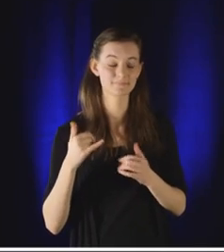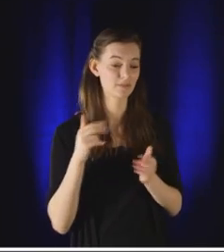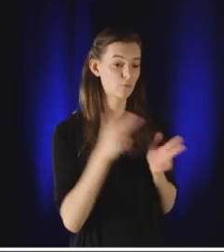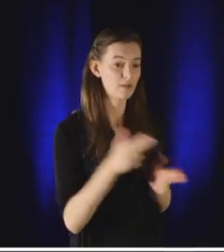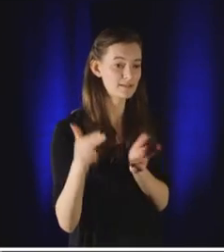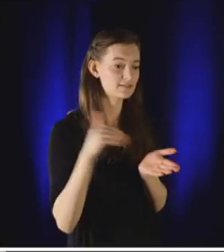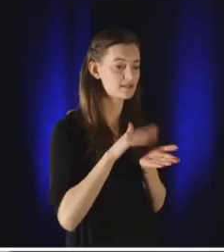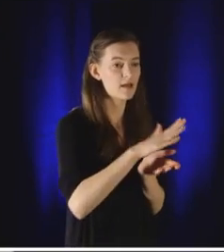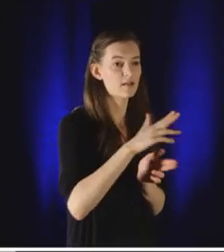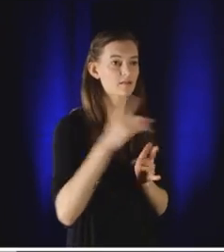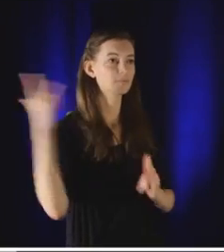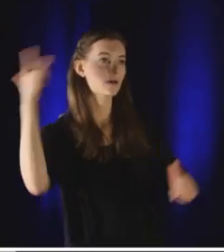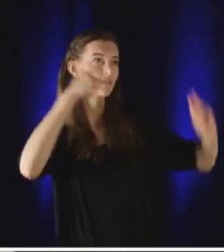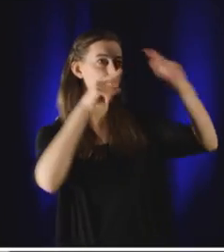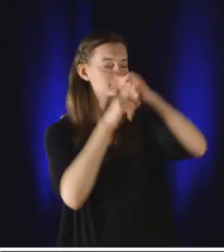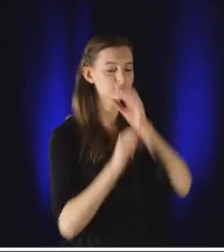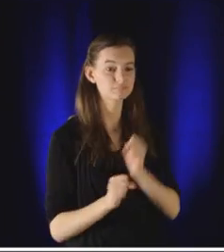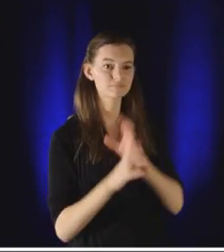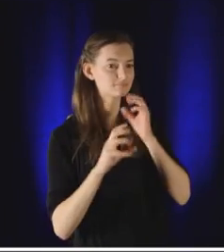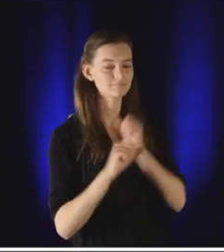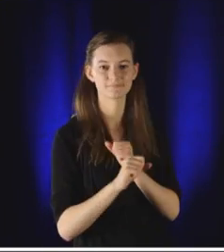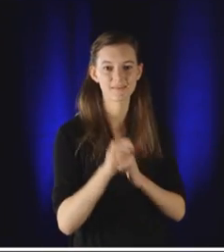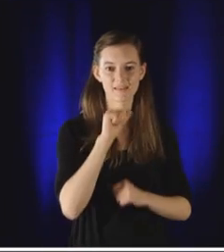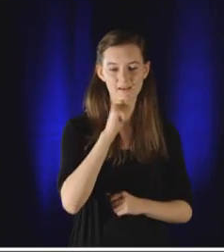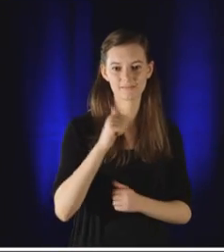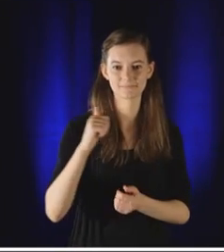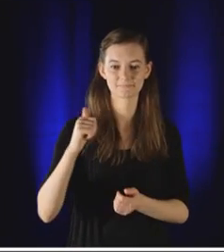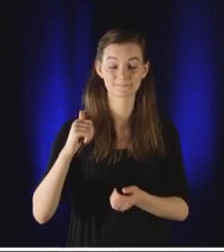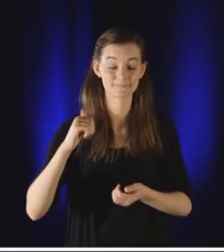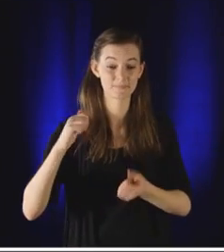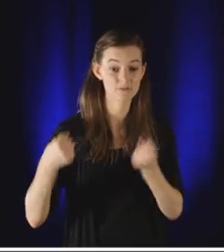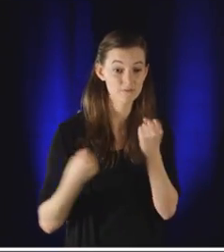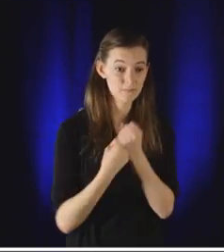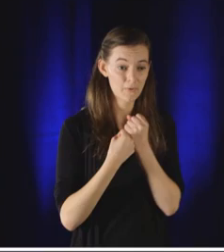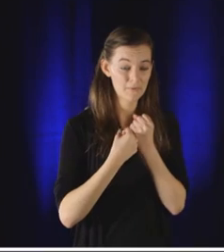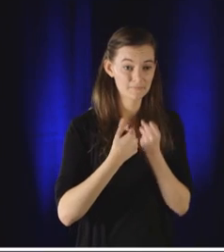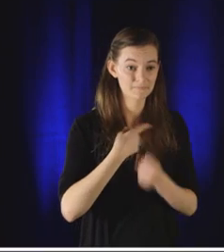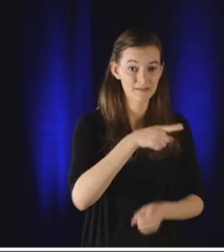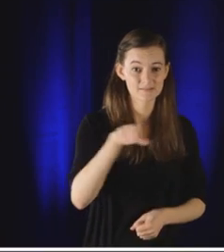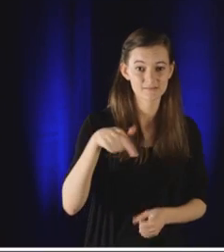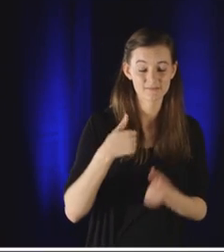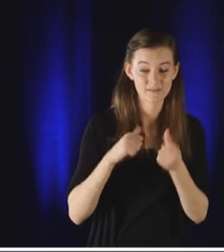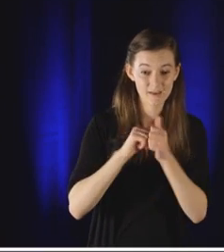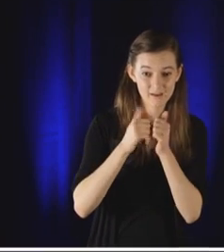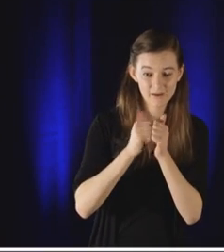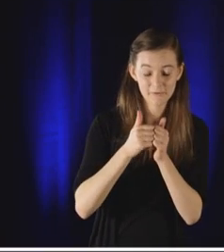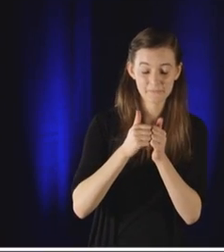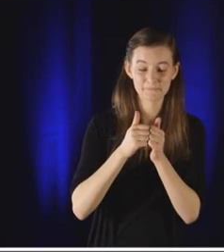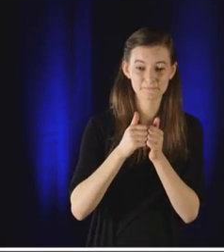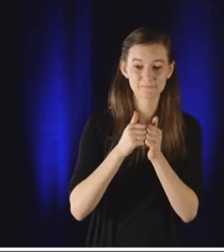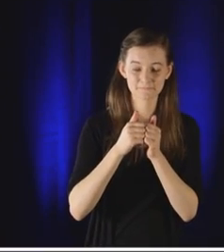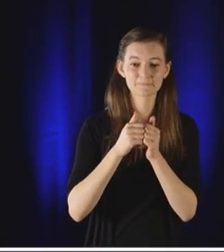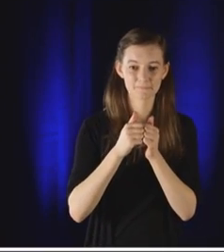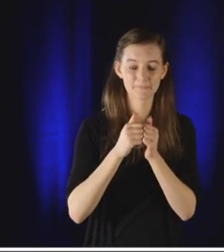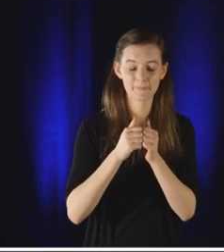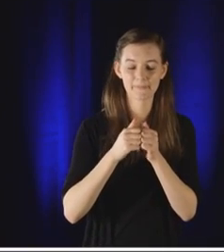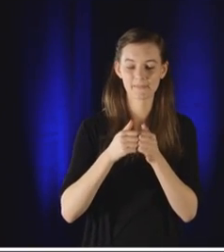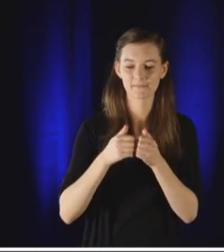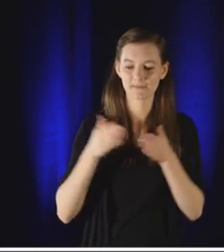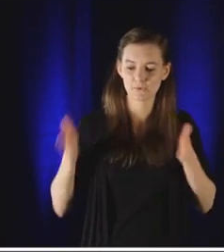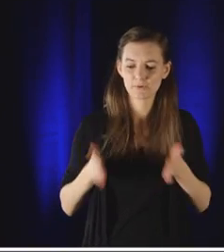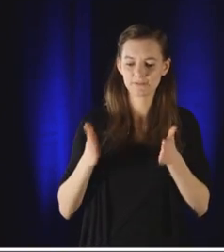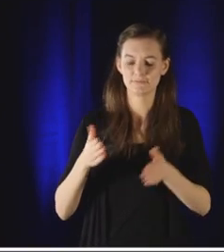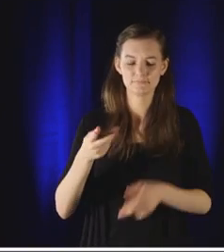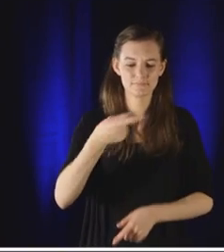bombs where we live, that they'll send us this kind of support that will strengthen us and empower